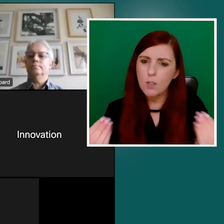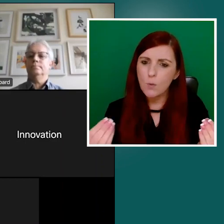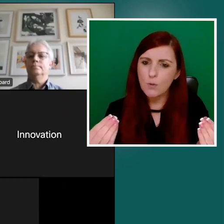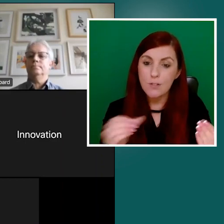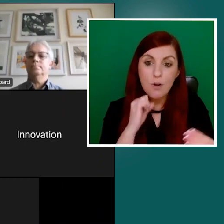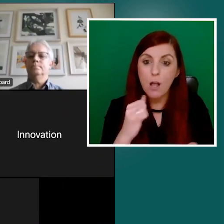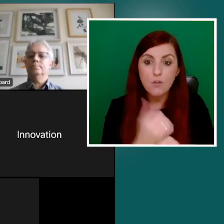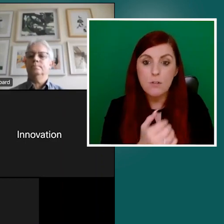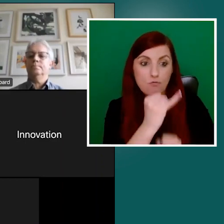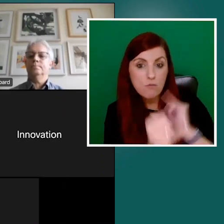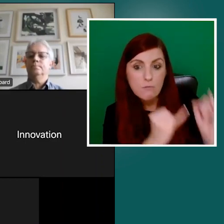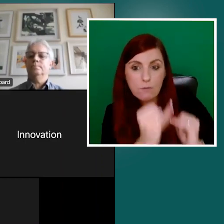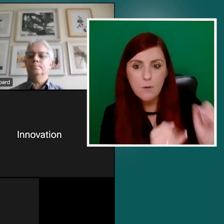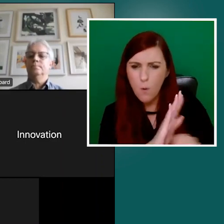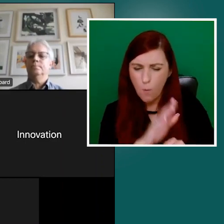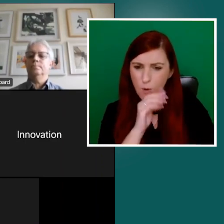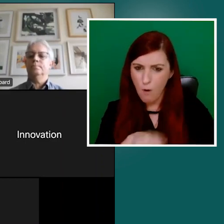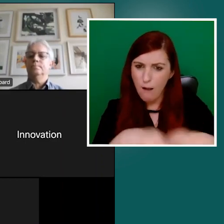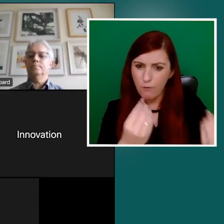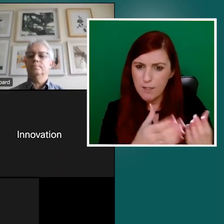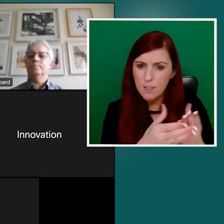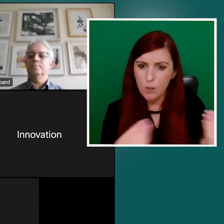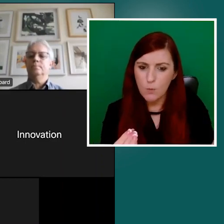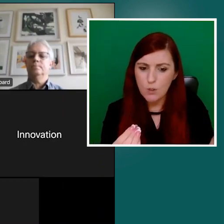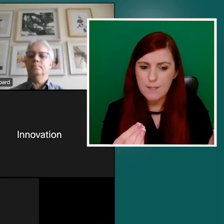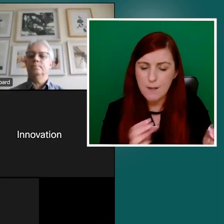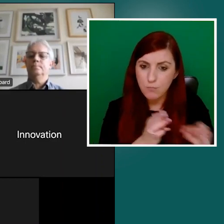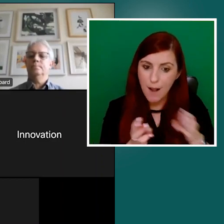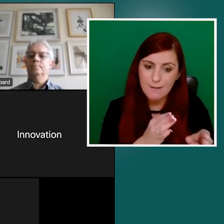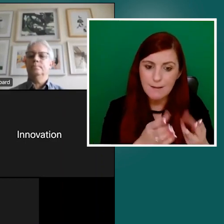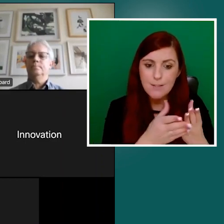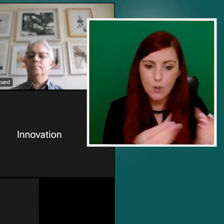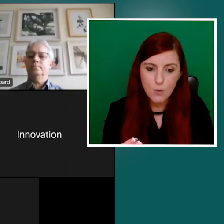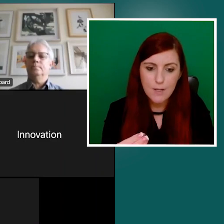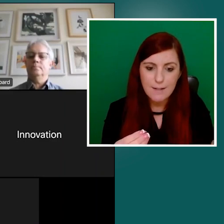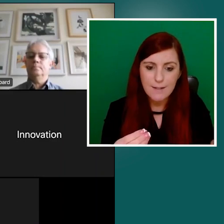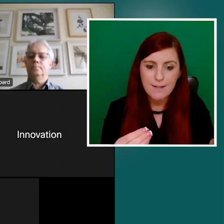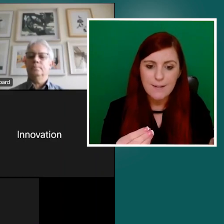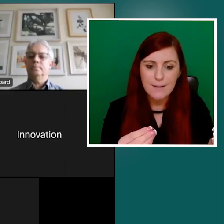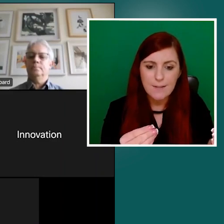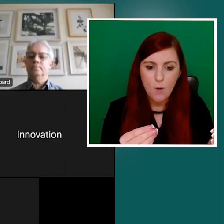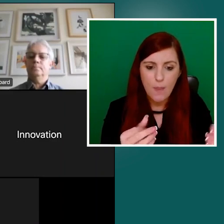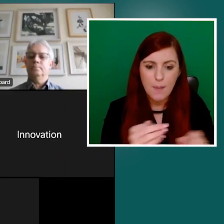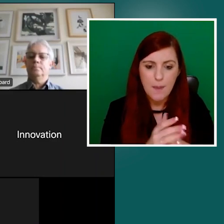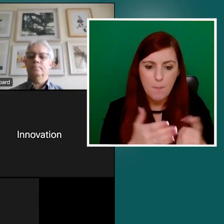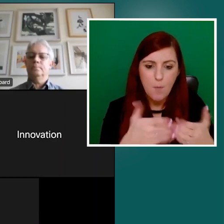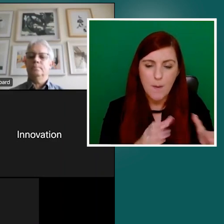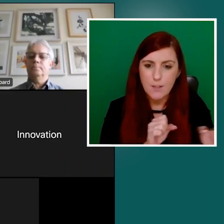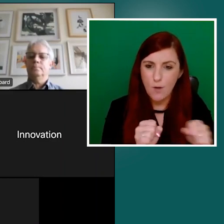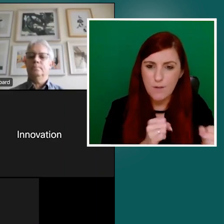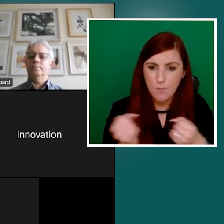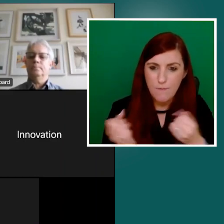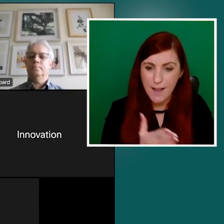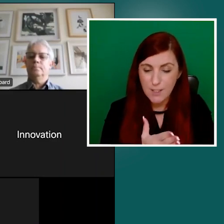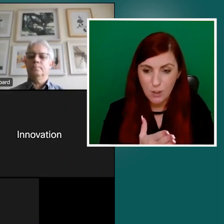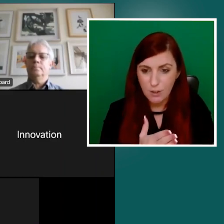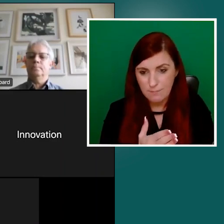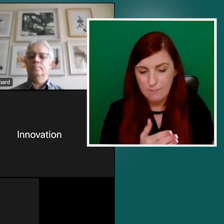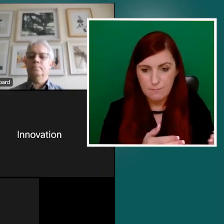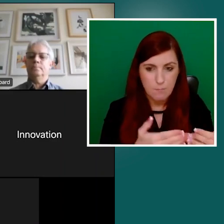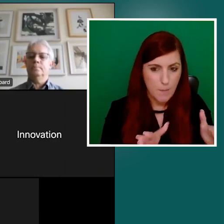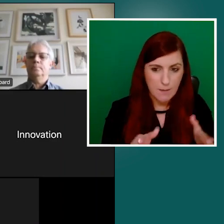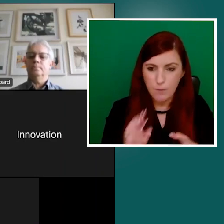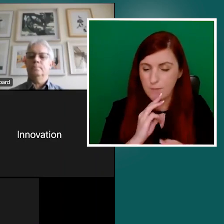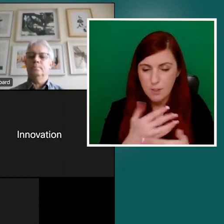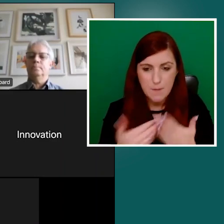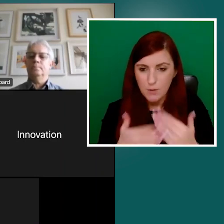call them, you know, public service providers, be them in the public or the private sector can implement. And the big carrot, and you mentioned